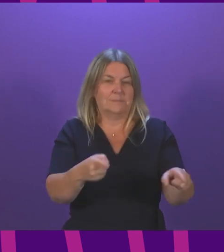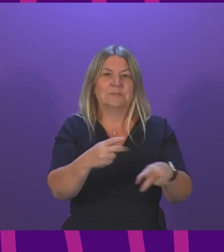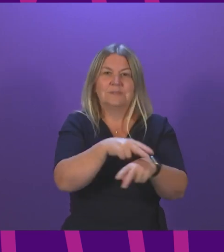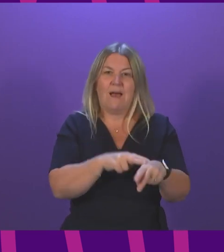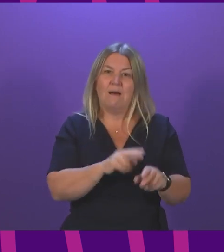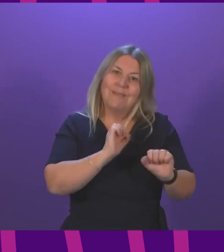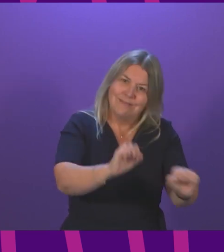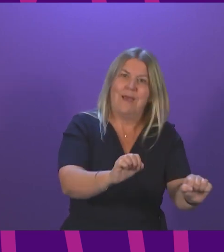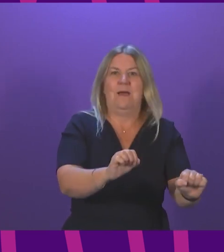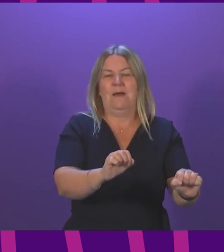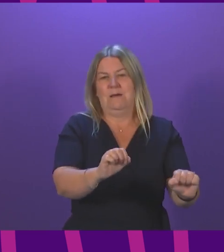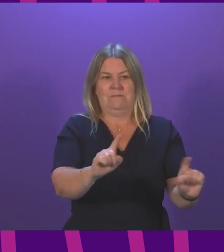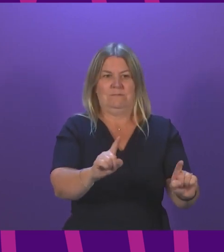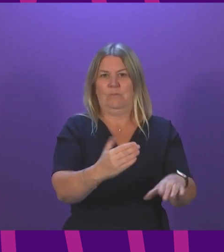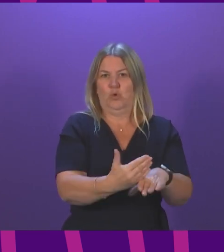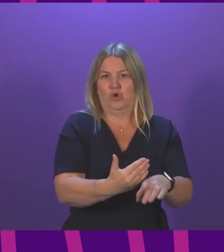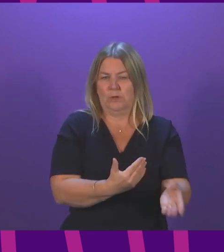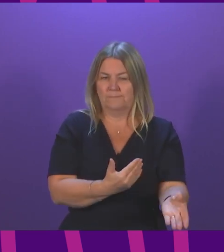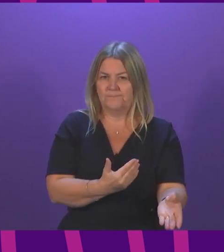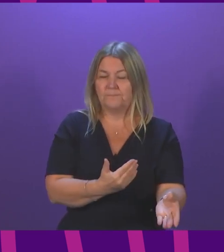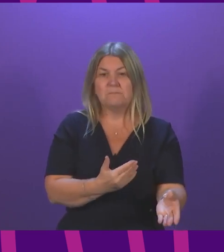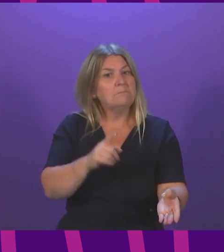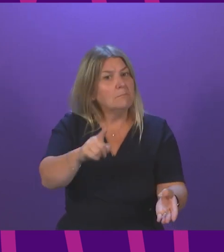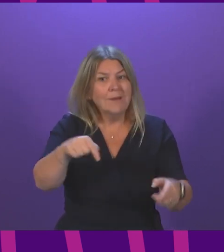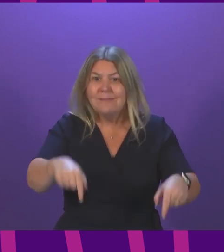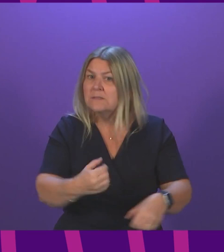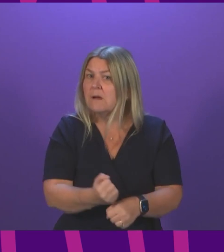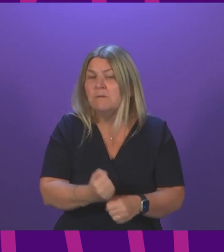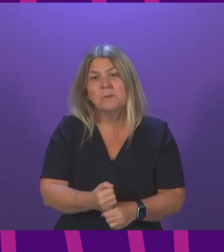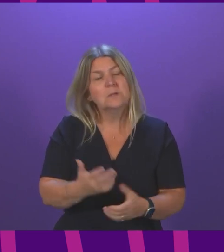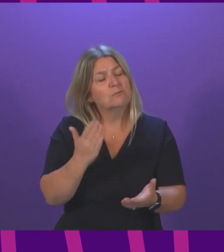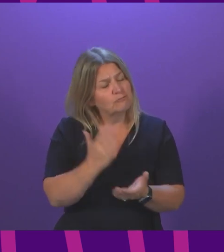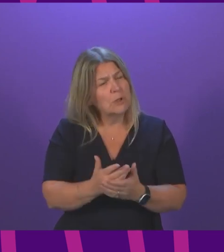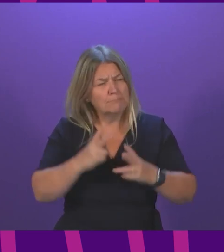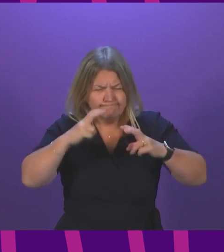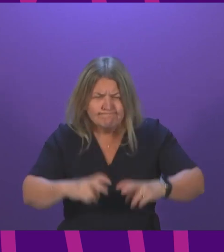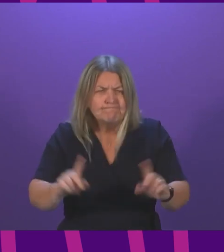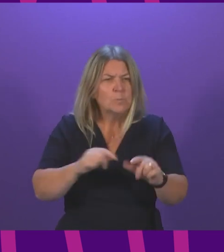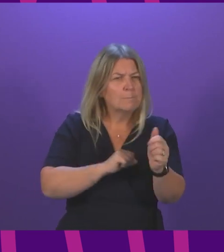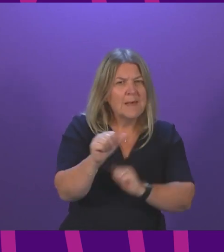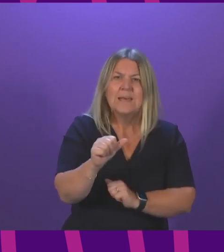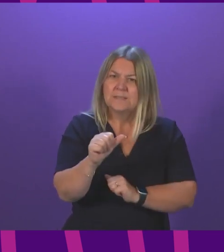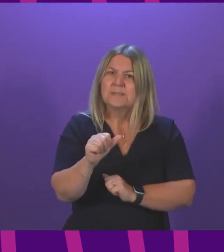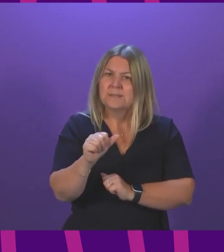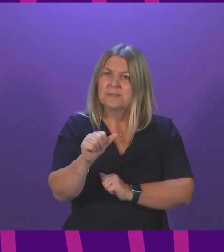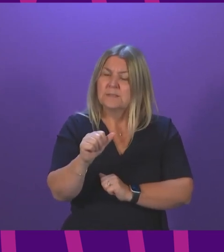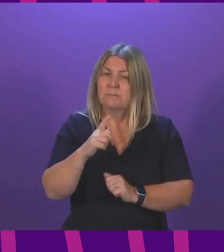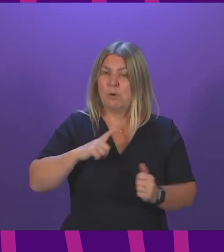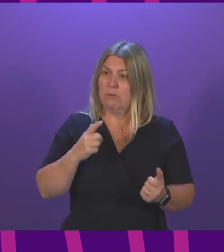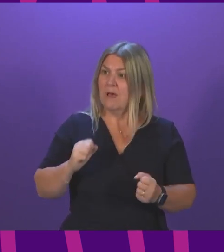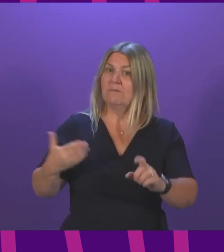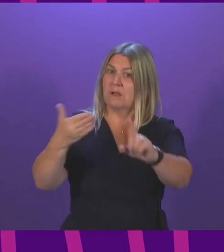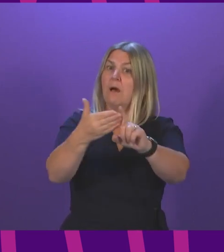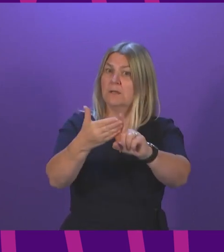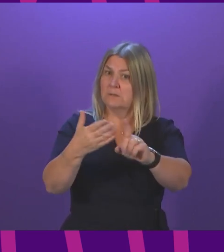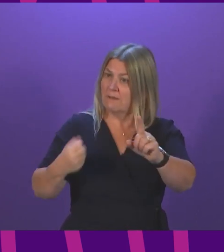But what I would say to Ms Webber is that no stone from this government is being left unturned to make sure that we meet the very ambitious targets, as